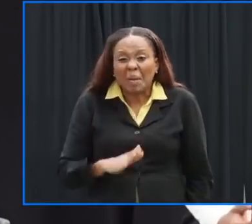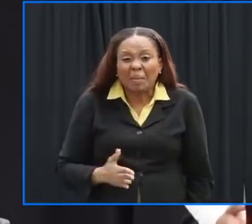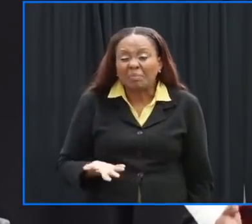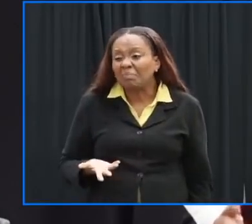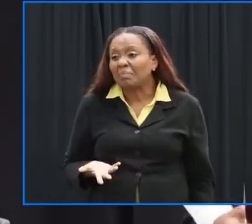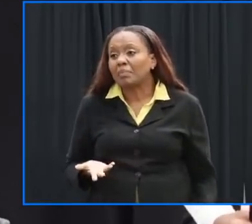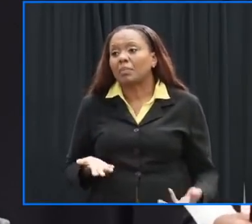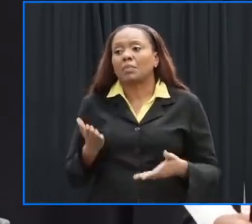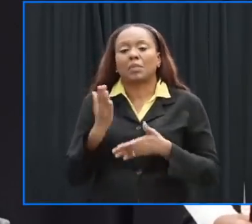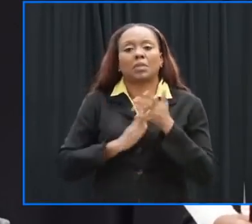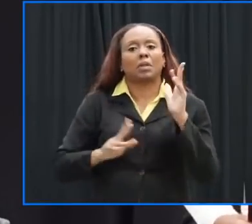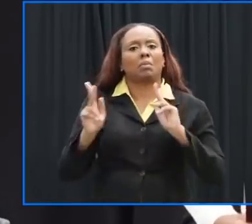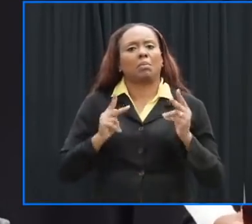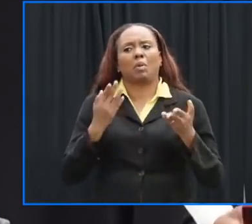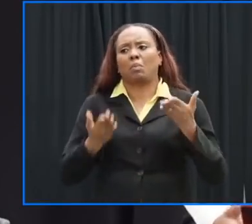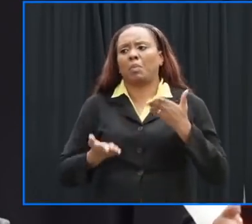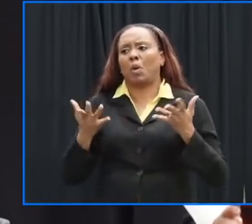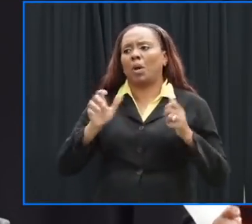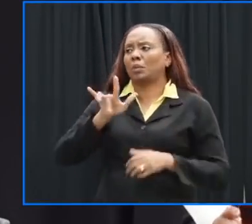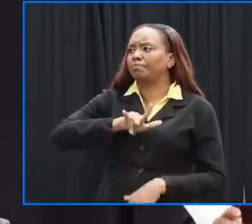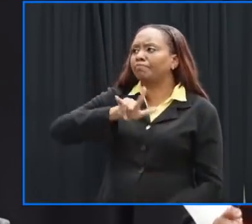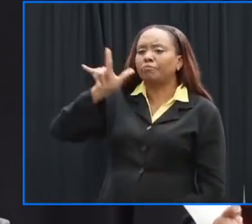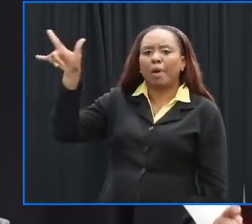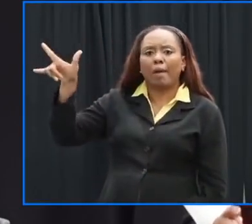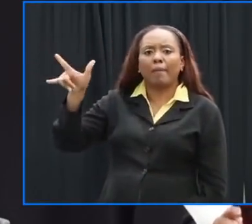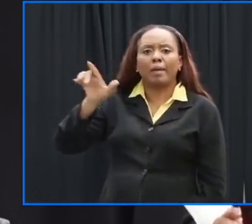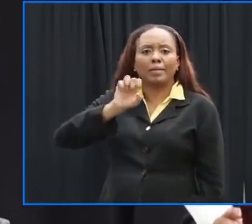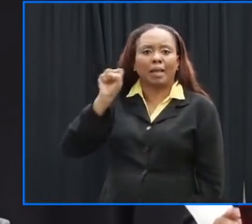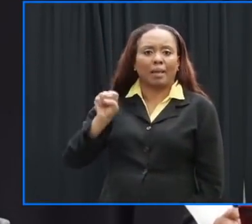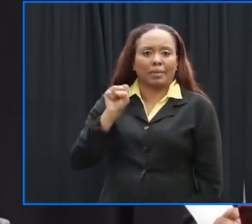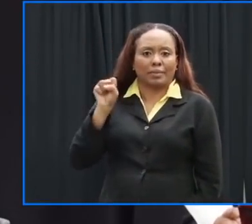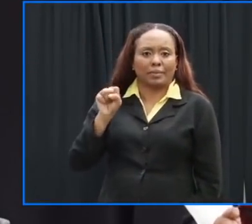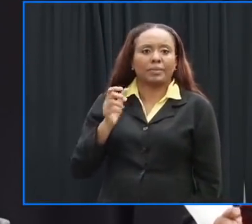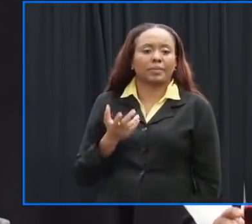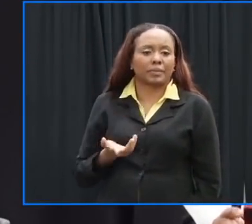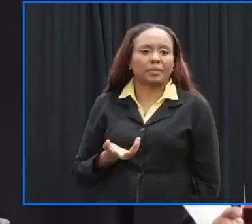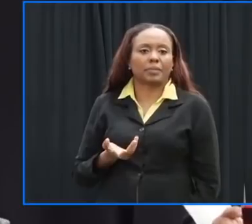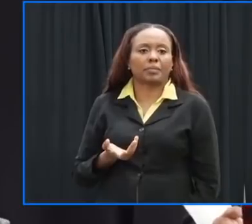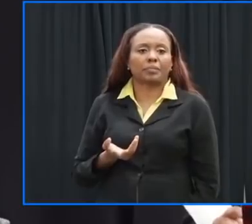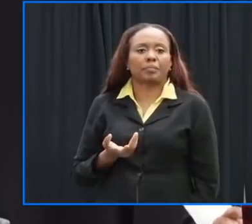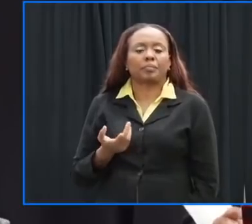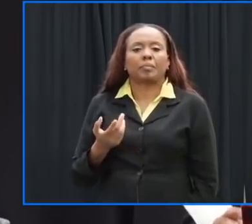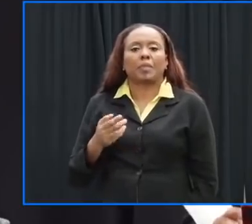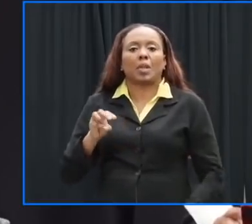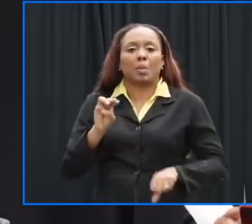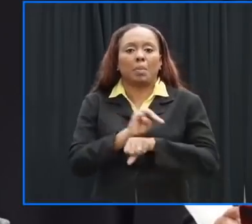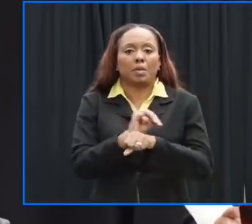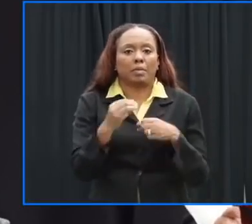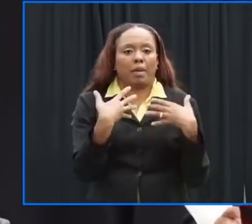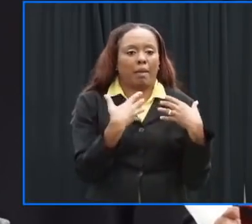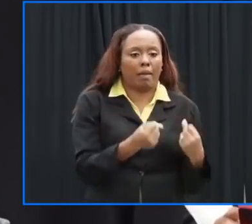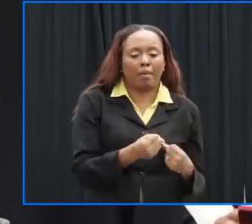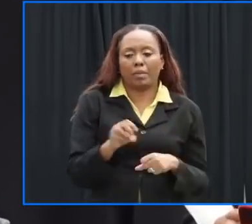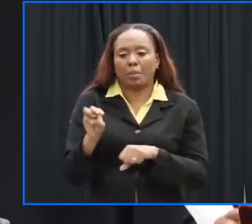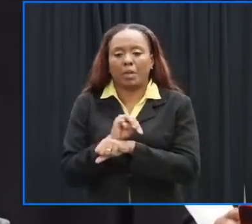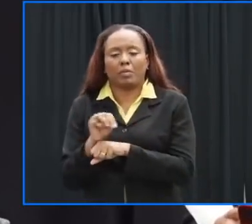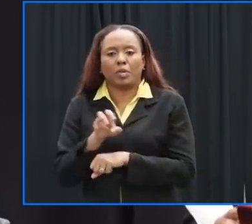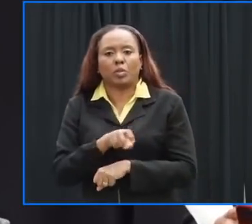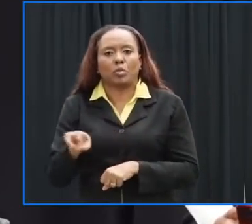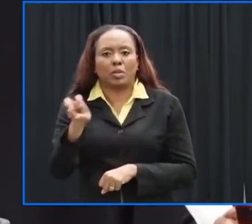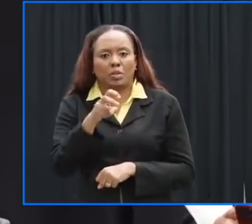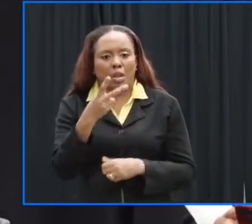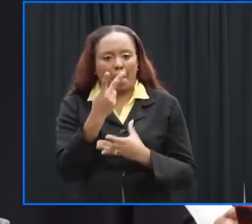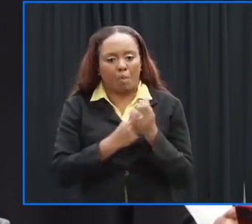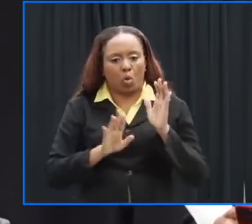want to leave the country on saturday and sunday who are traveling the ministry of tourism is working with the ministry of health to ensure that